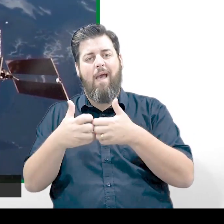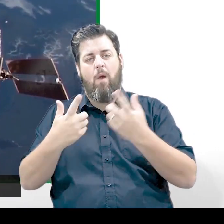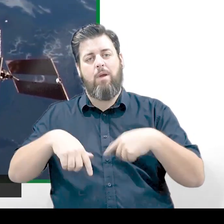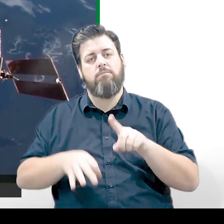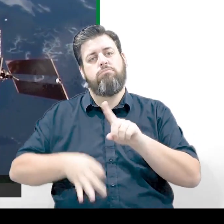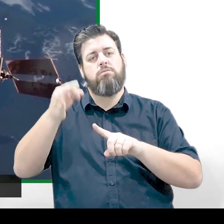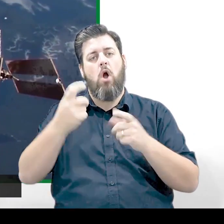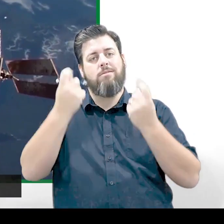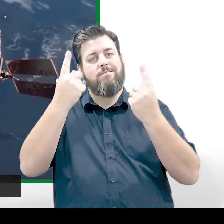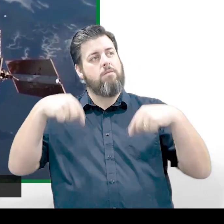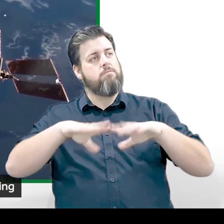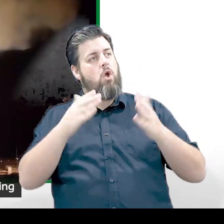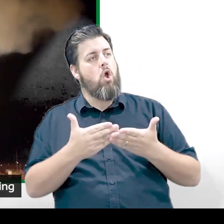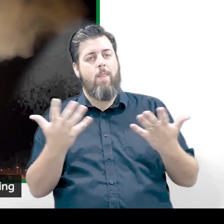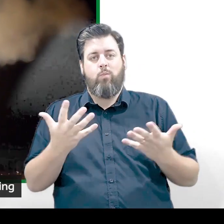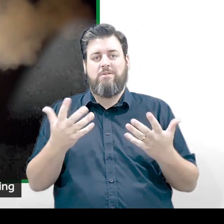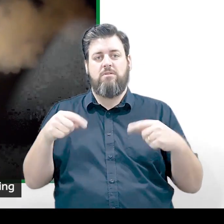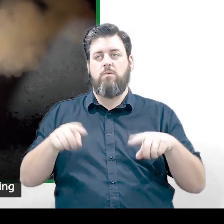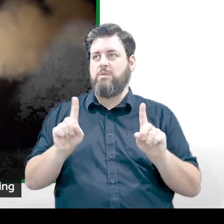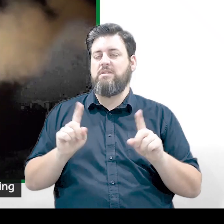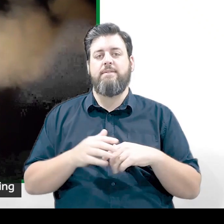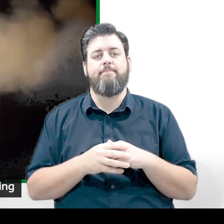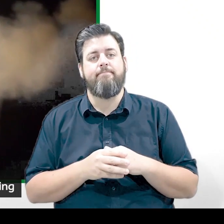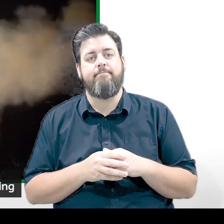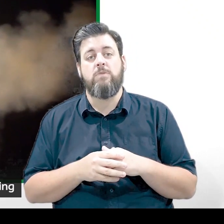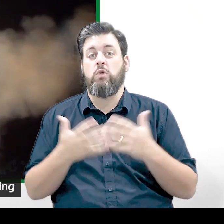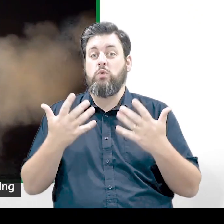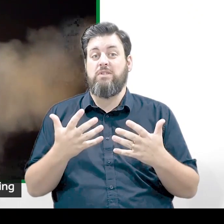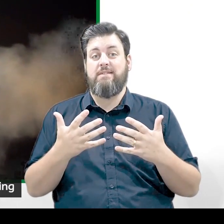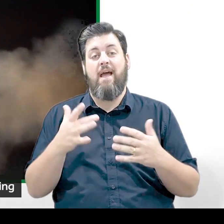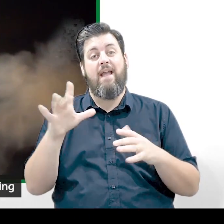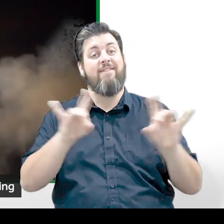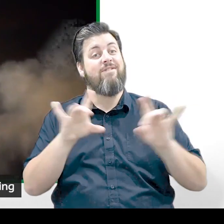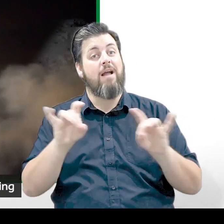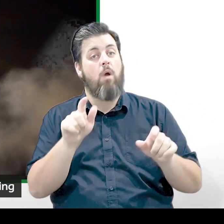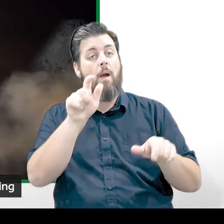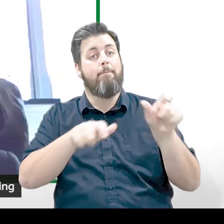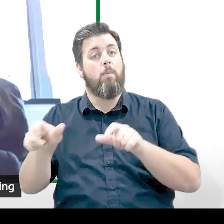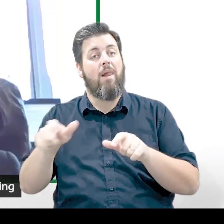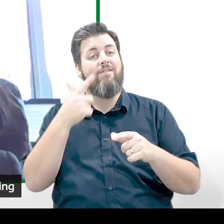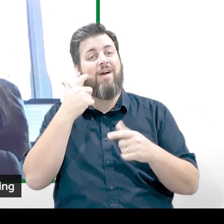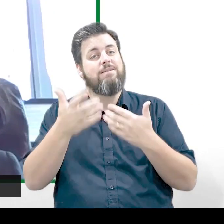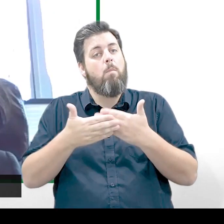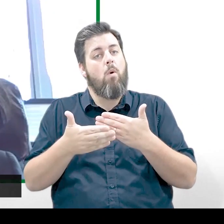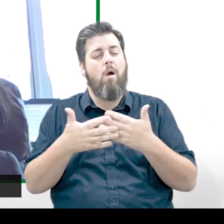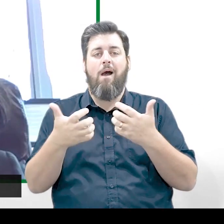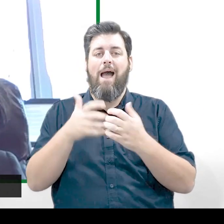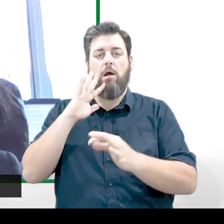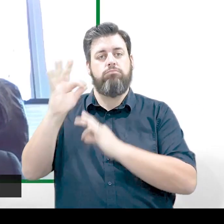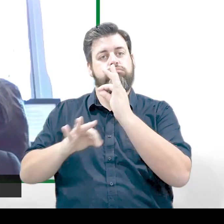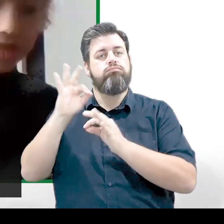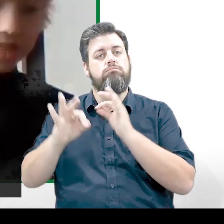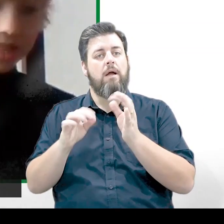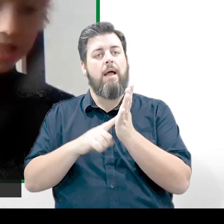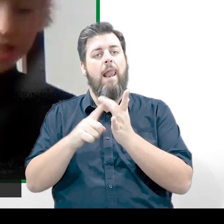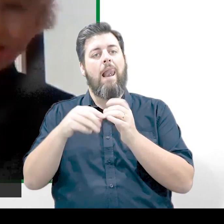ourselves and where we live. Today, we invited some pupils to find out more about that work by quizzing the UK